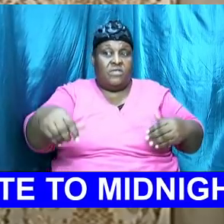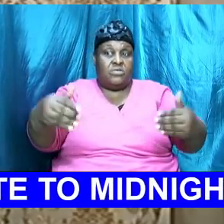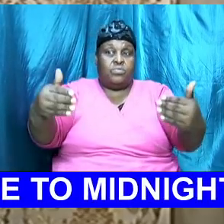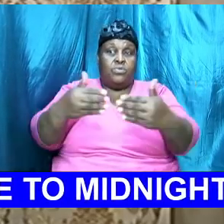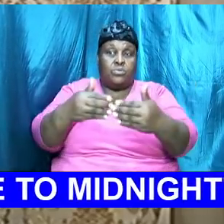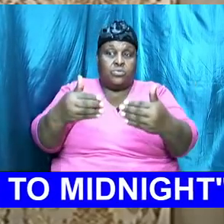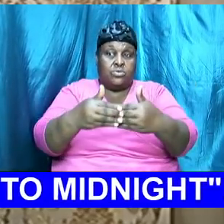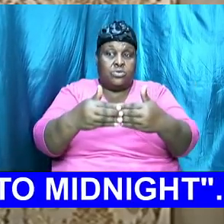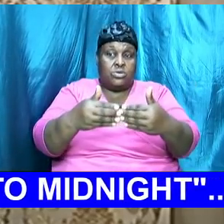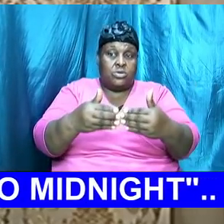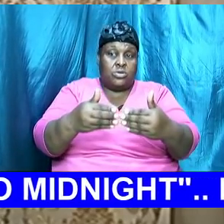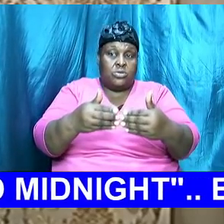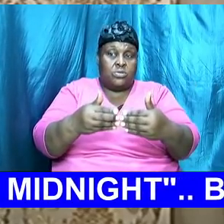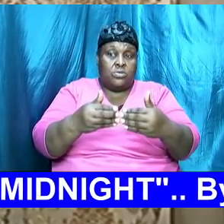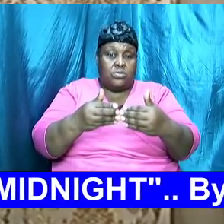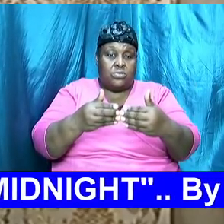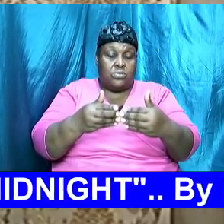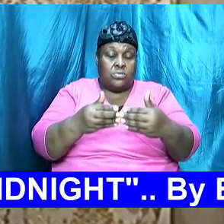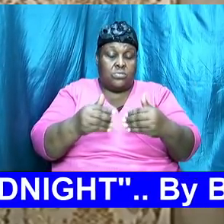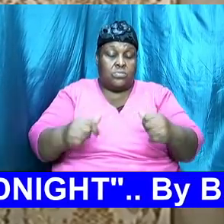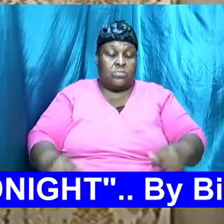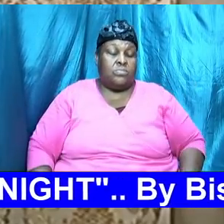want us to just follow the sequence